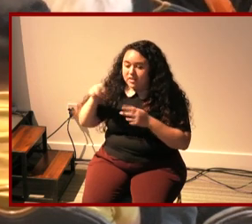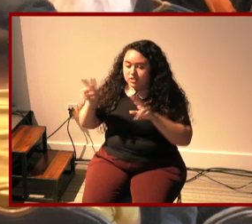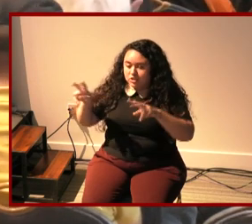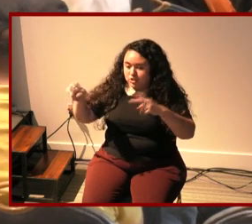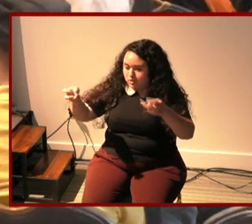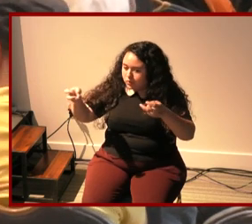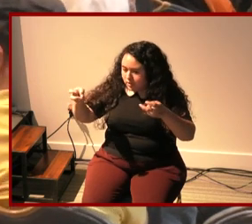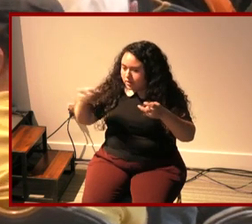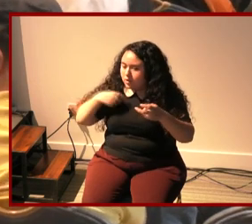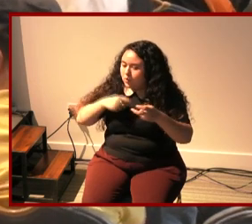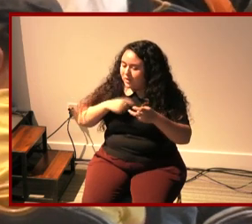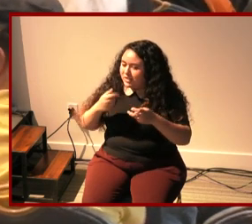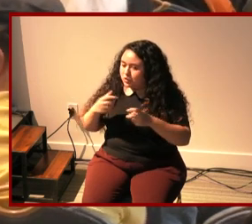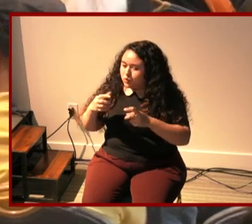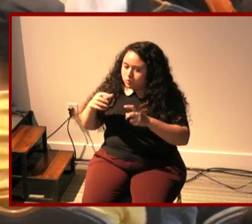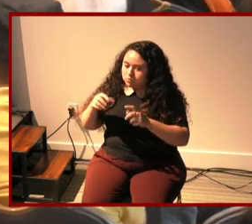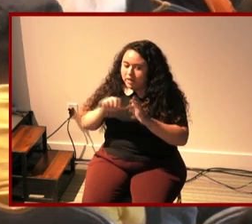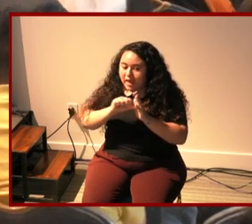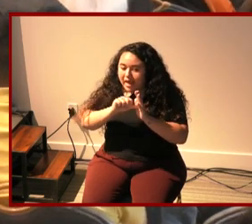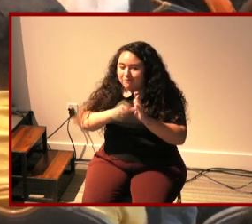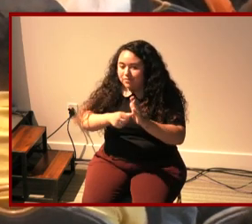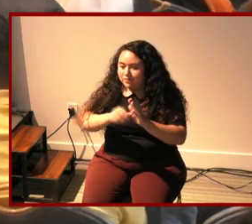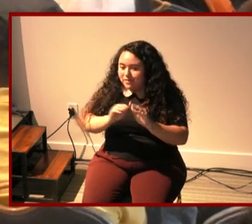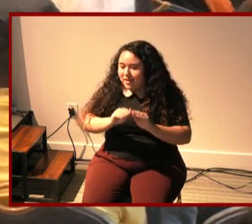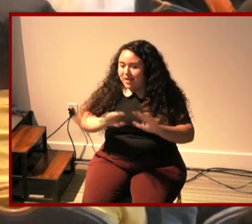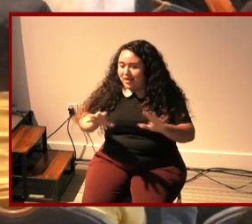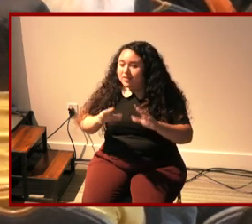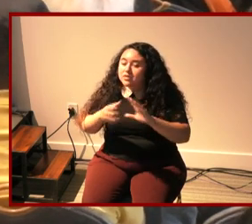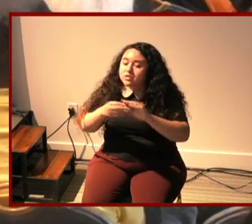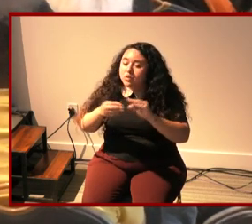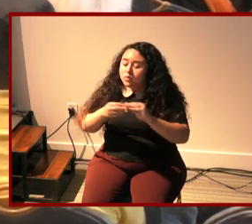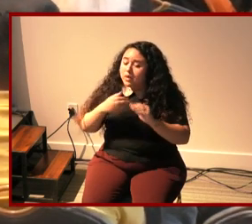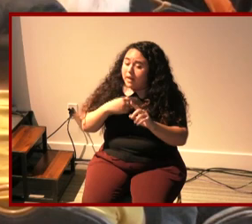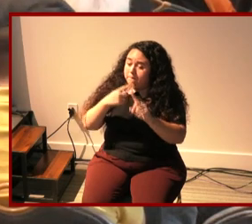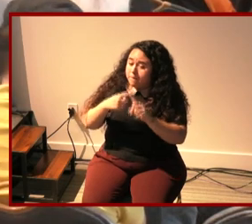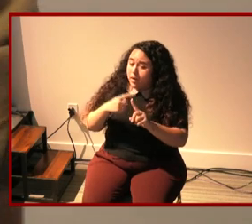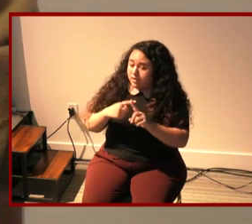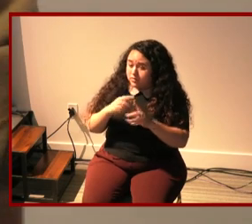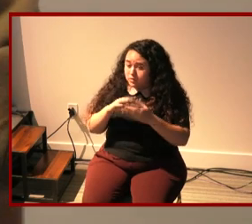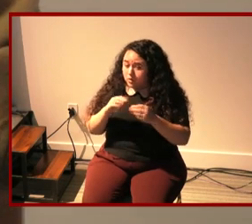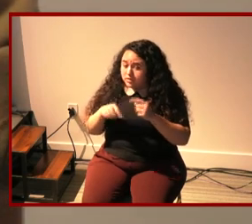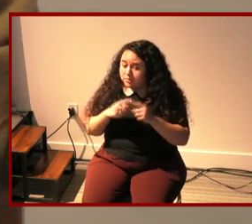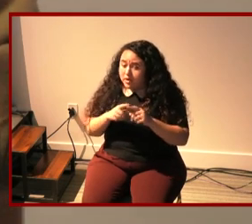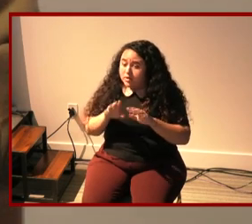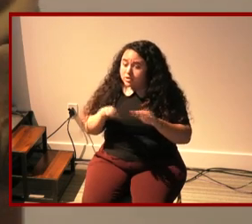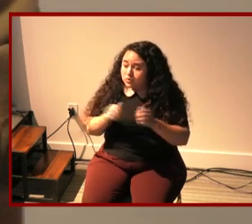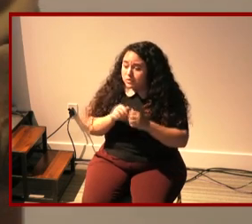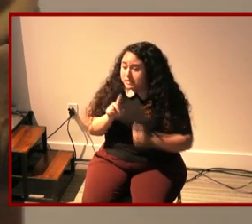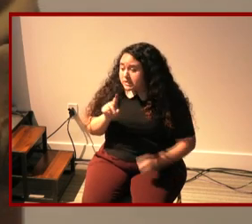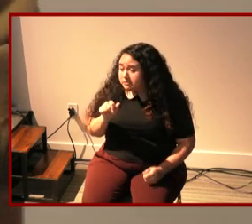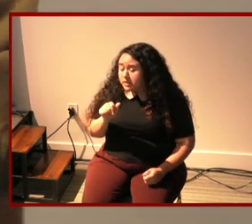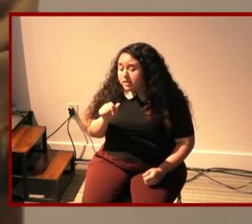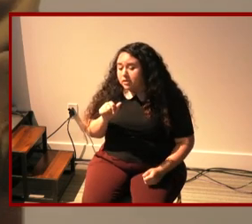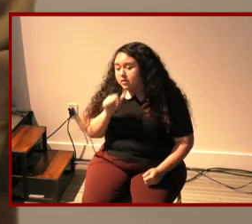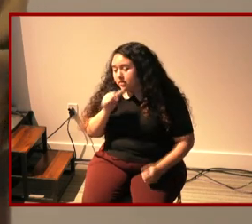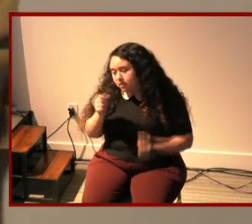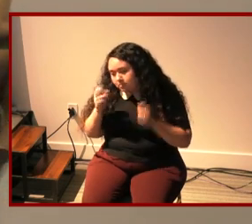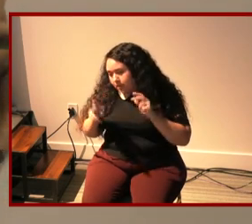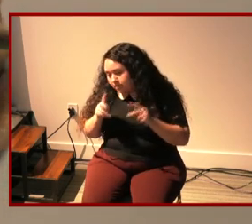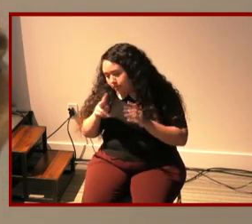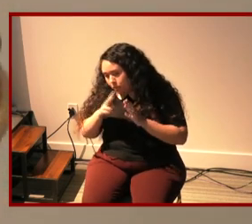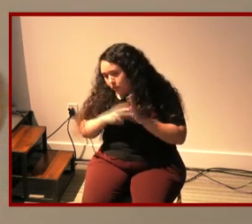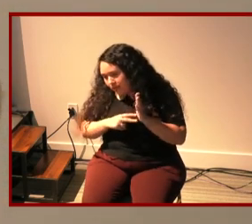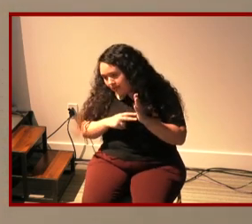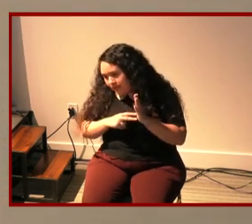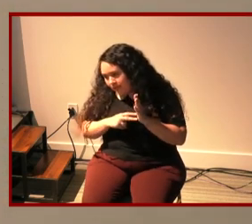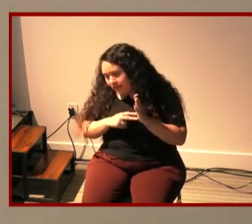amplify the stories right when we have all these positive portrayals of kids with disabilities you know albeit like not a lot of people are reading